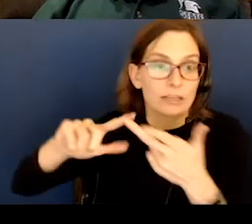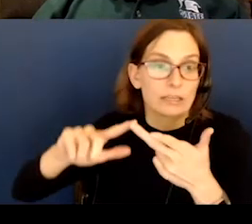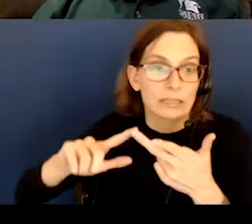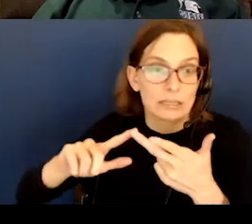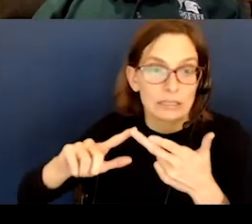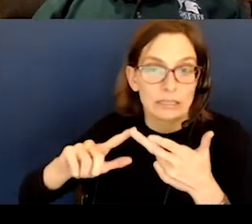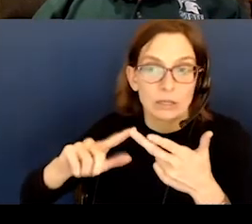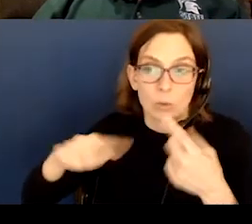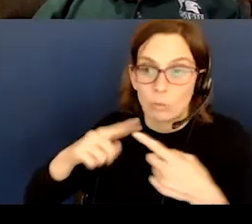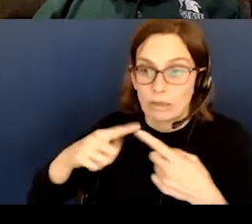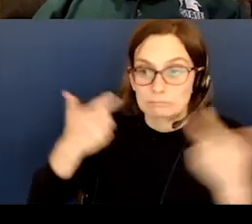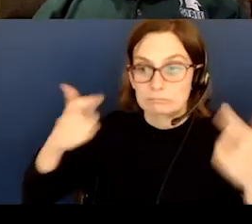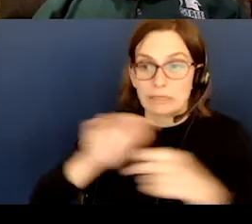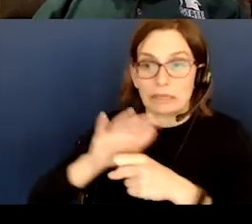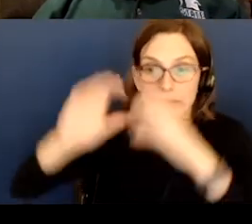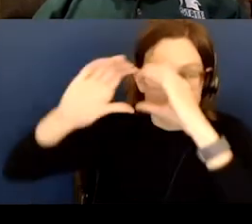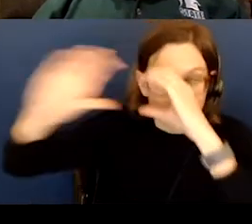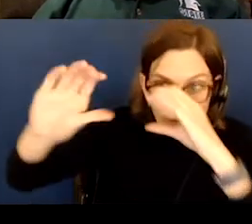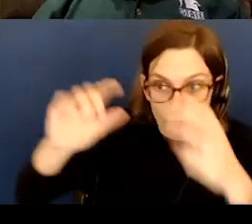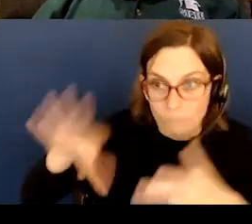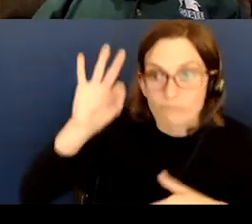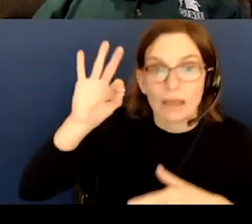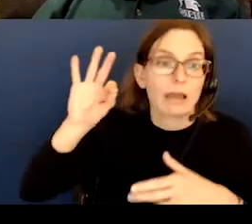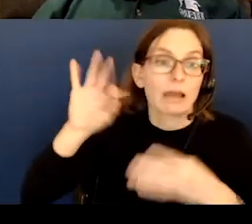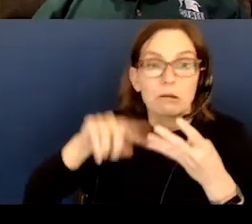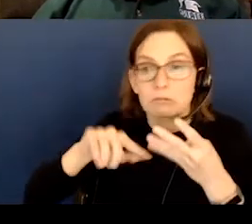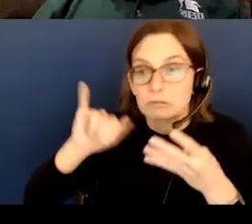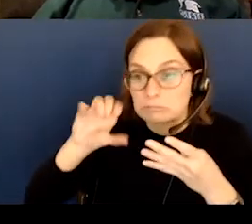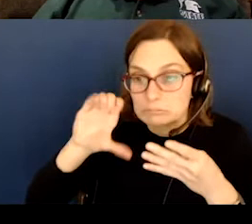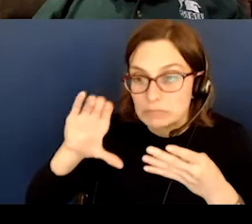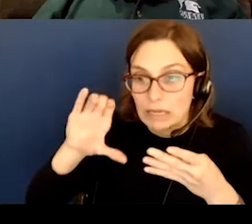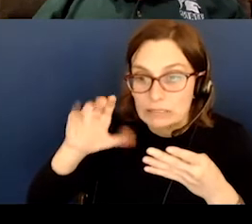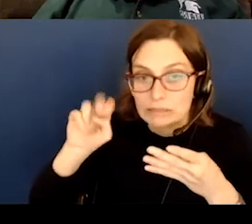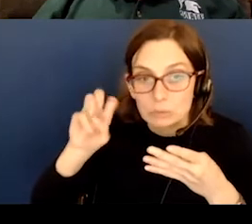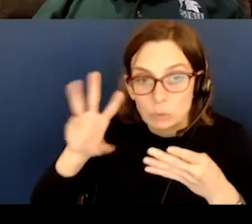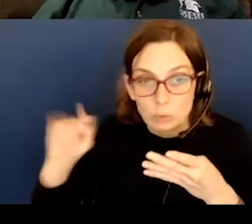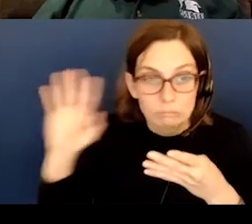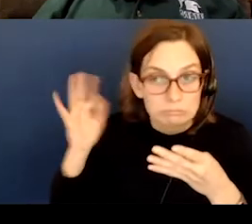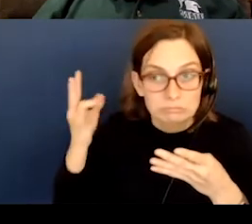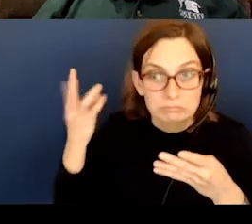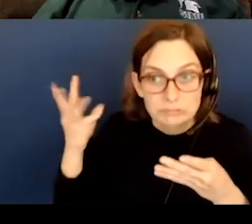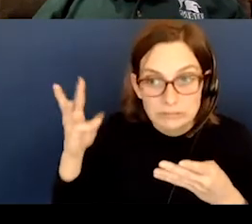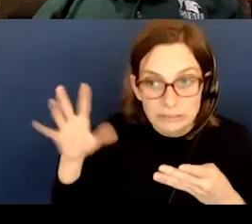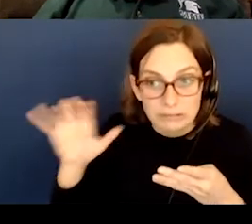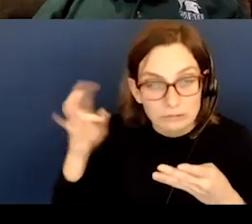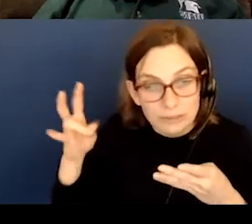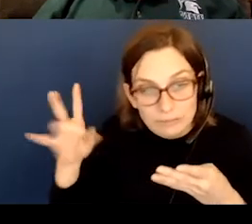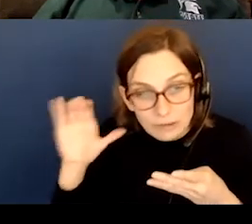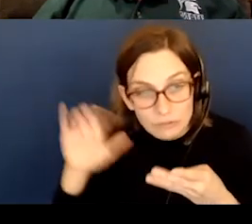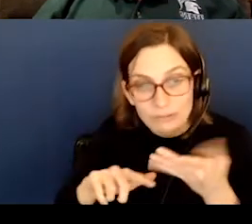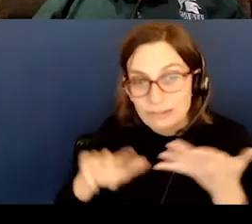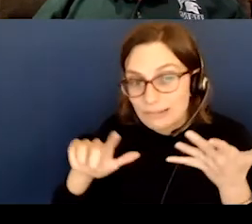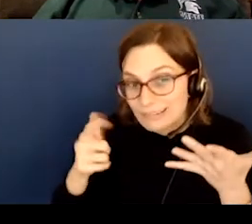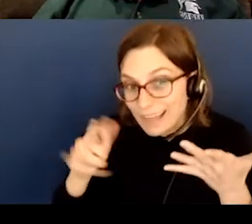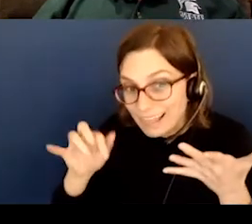age when we have big telescopes. Isaac Newton back in the 16 and 1700s. Galileo and Kepler. Now we're